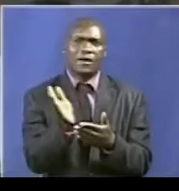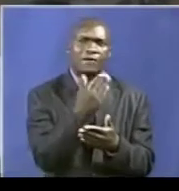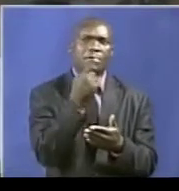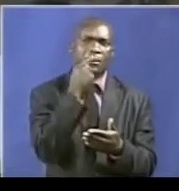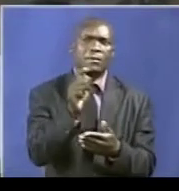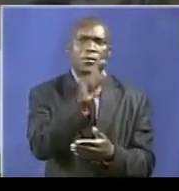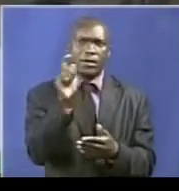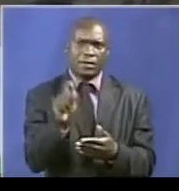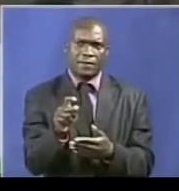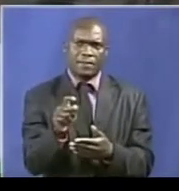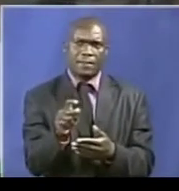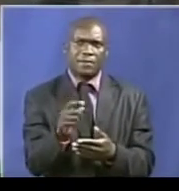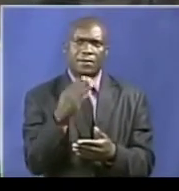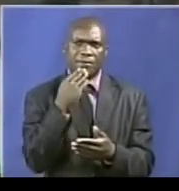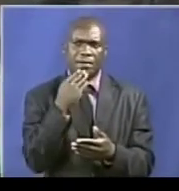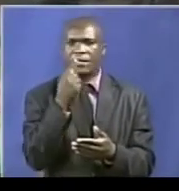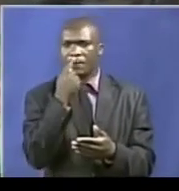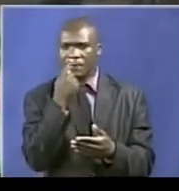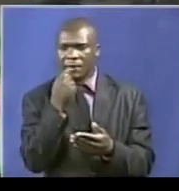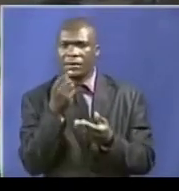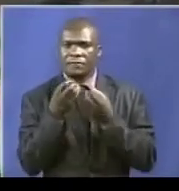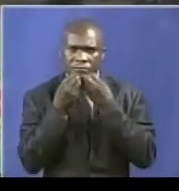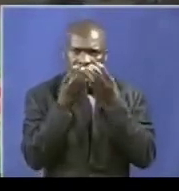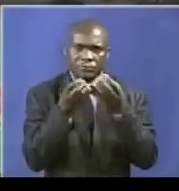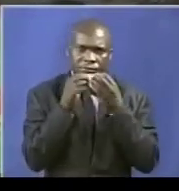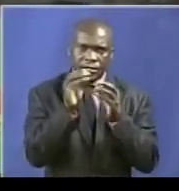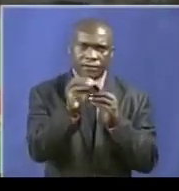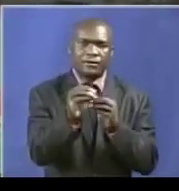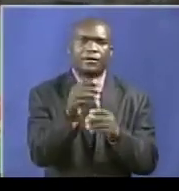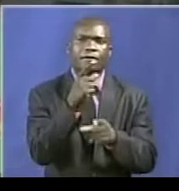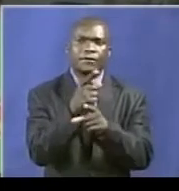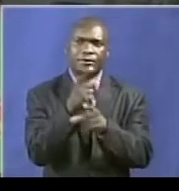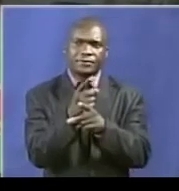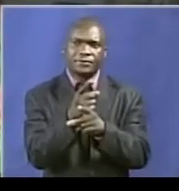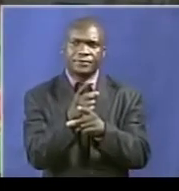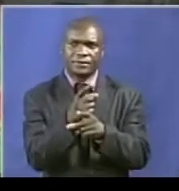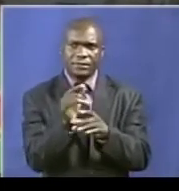We will talk about one.